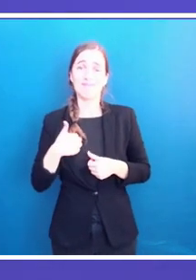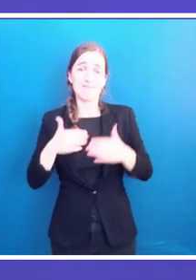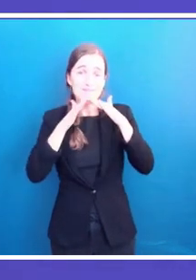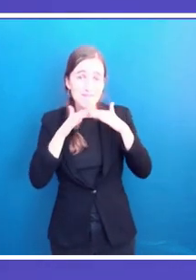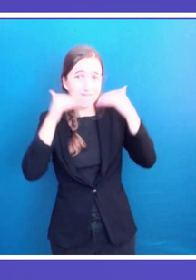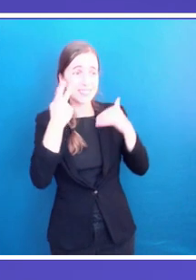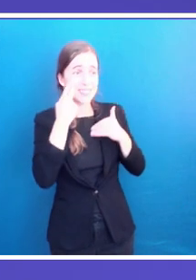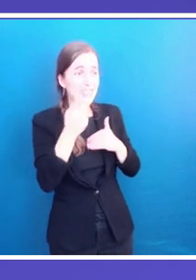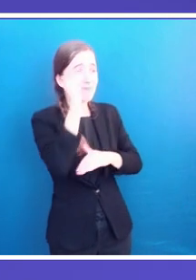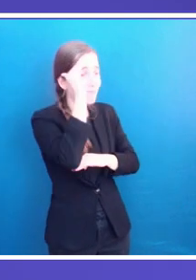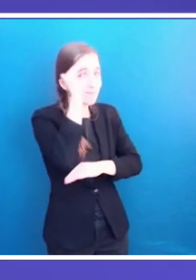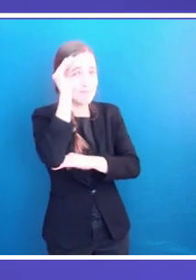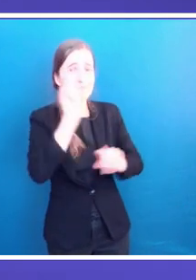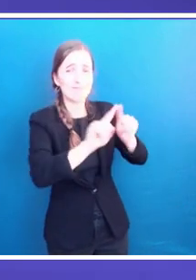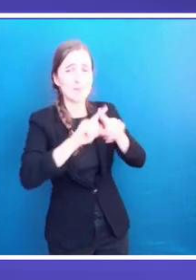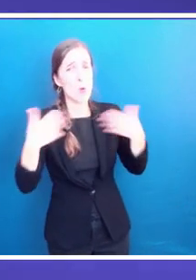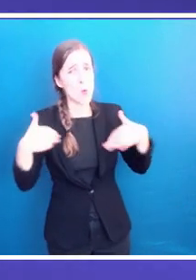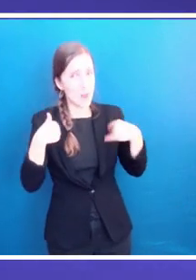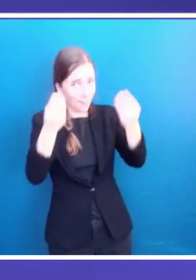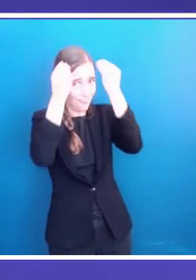useful contributions. Thank you.